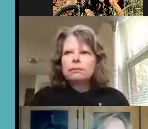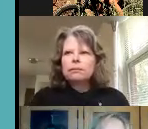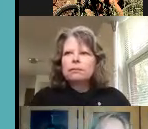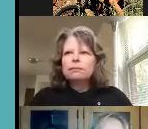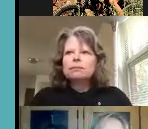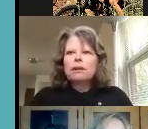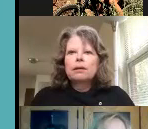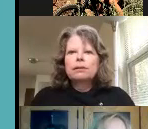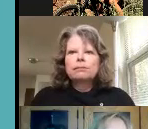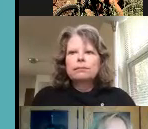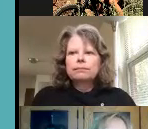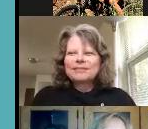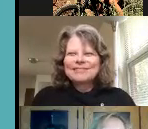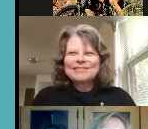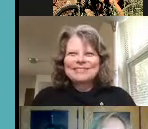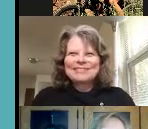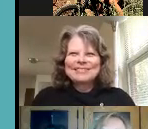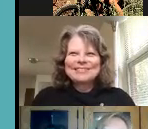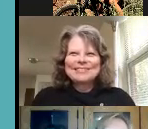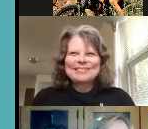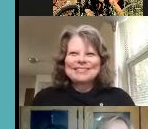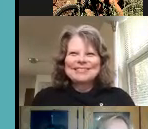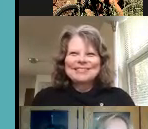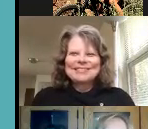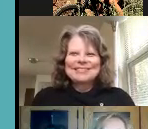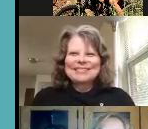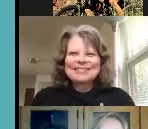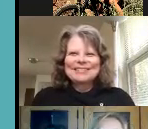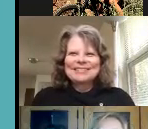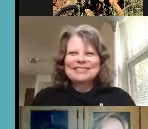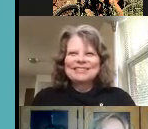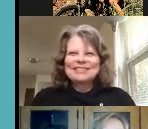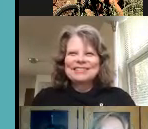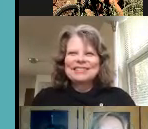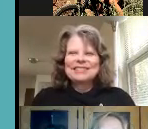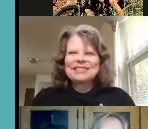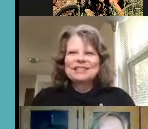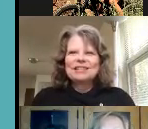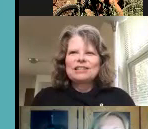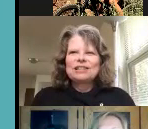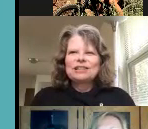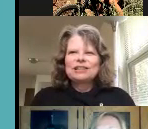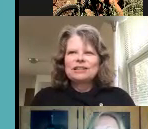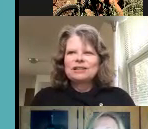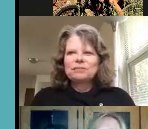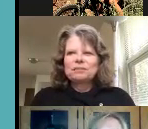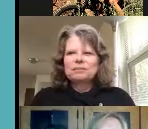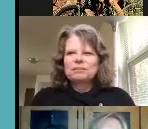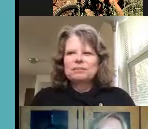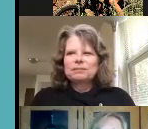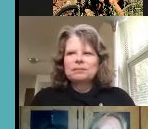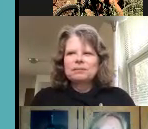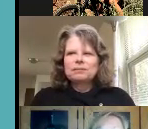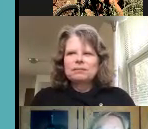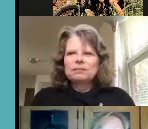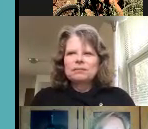the next generation do um and for this an obvious solution for a blind individual is to modify by